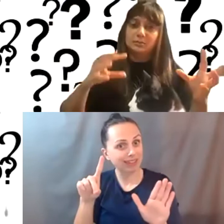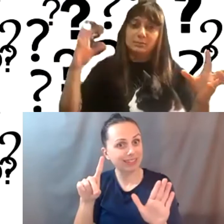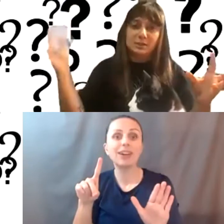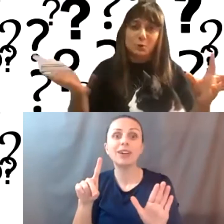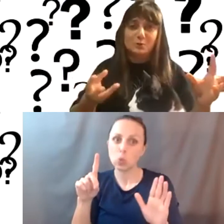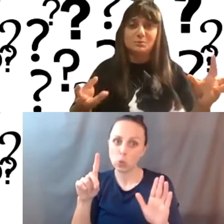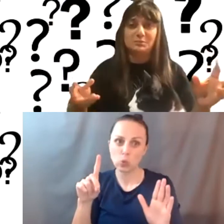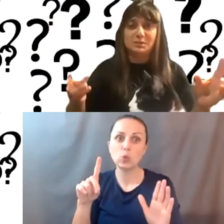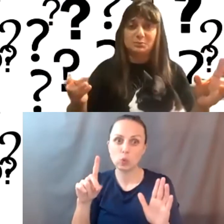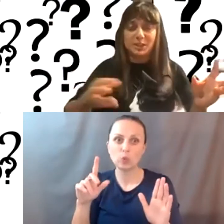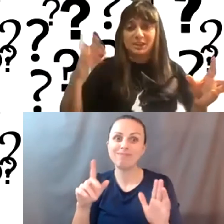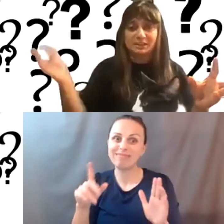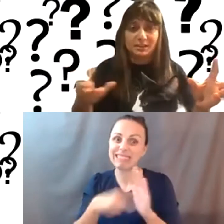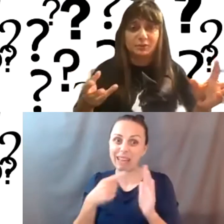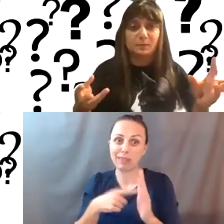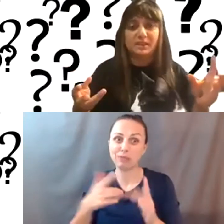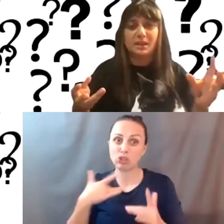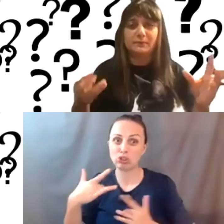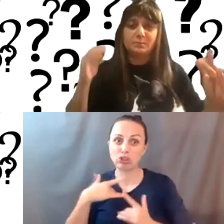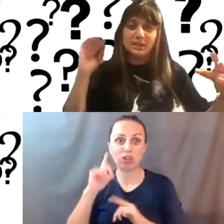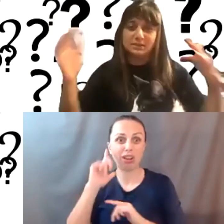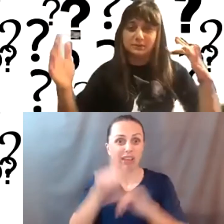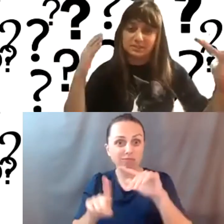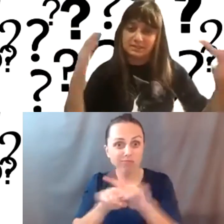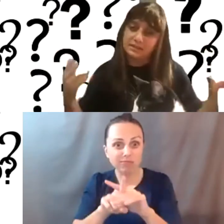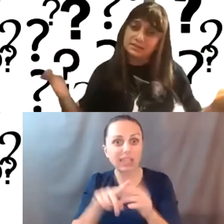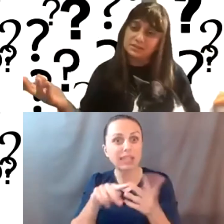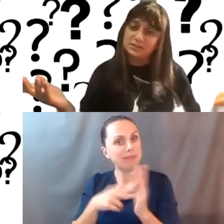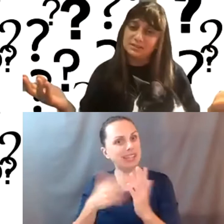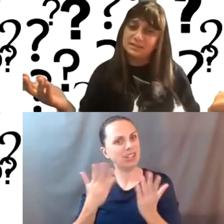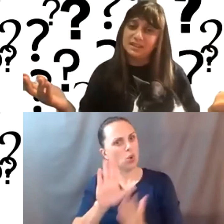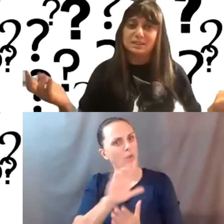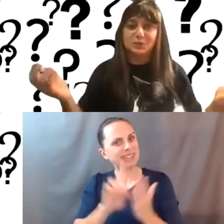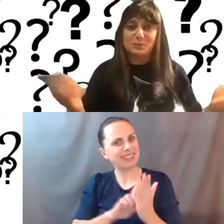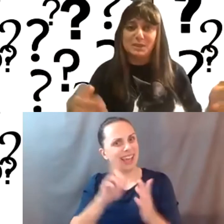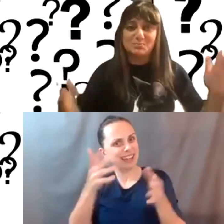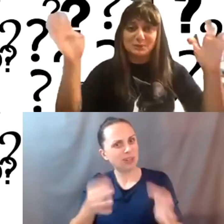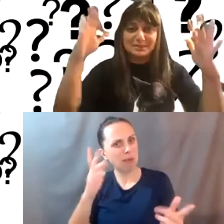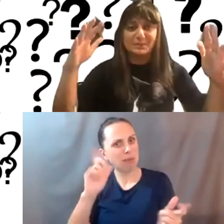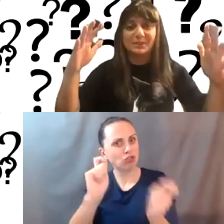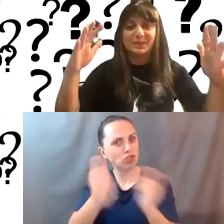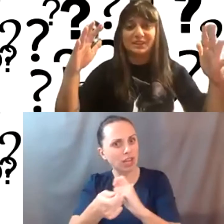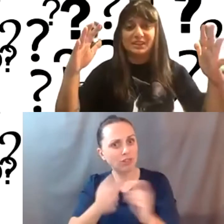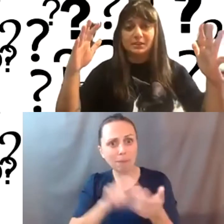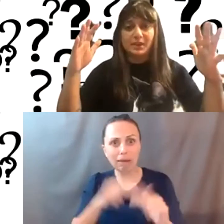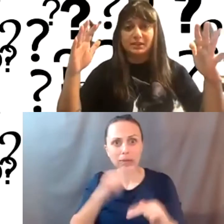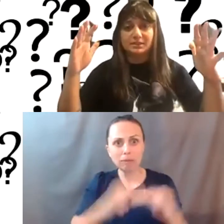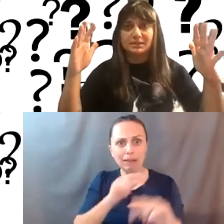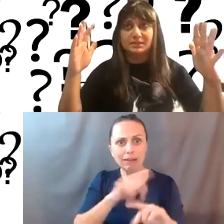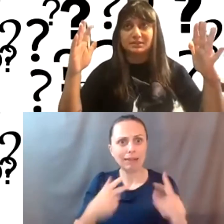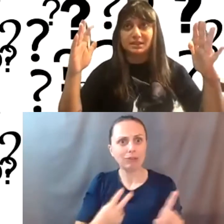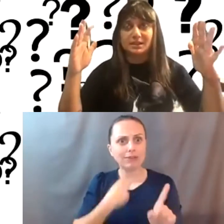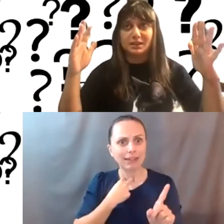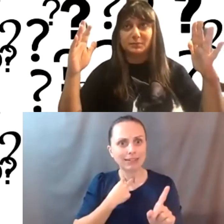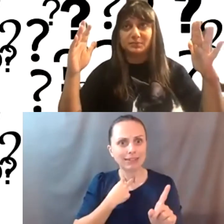um, my worry would be bringing it in later might have you make different design decisions. So you might build something that